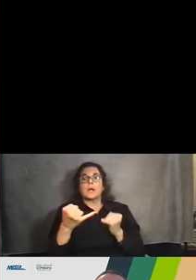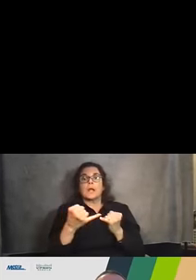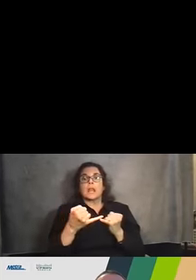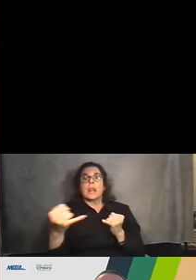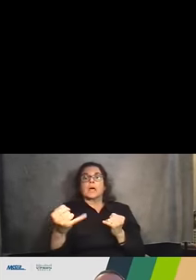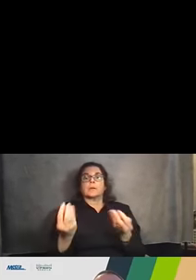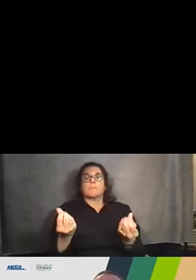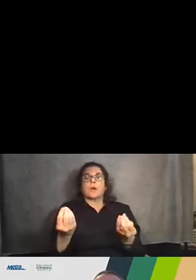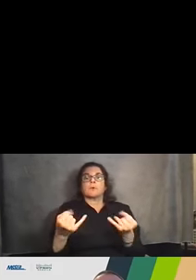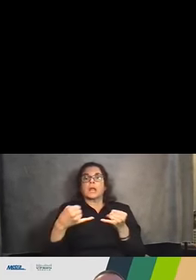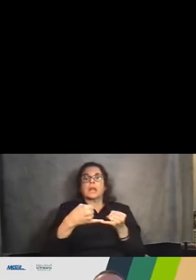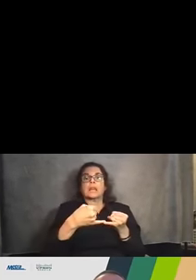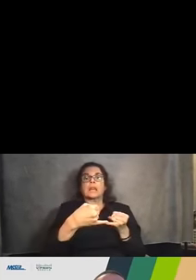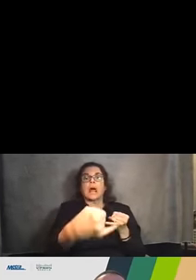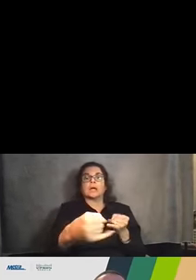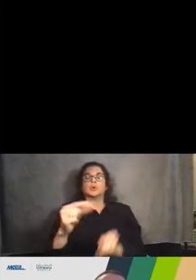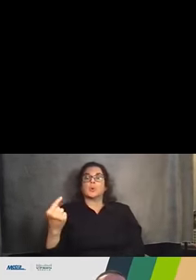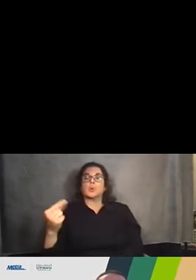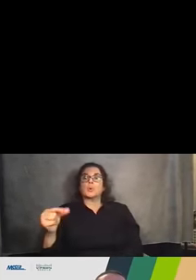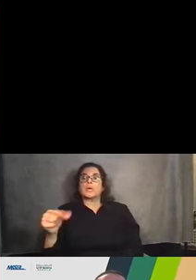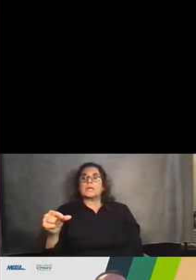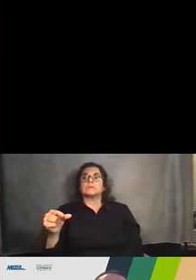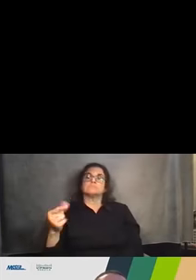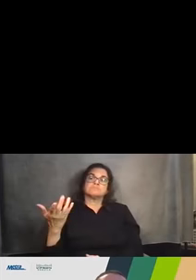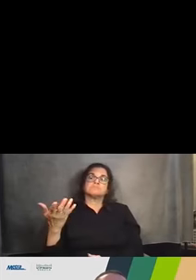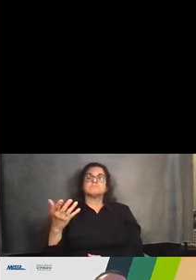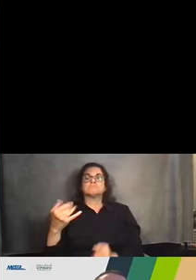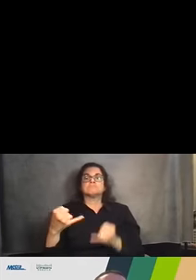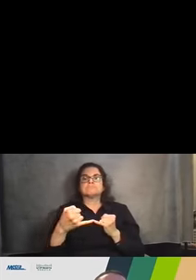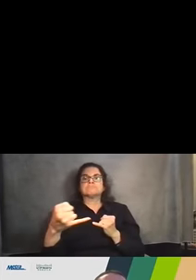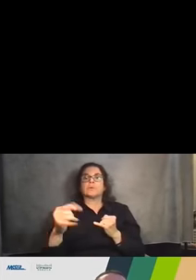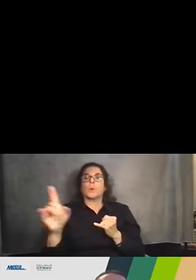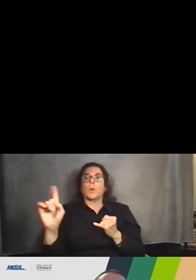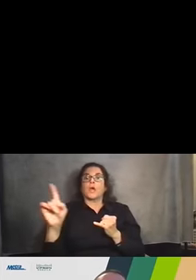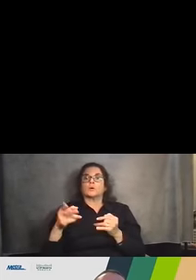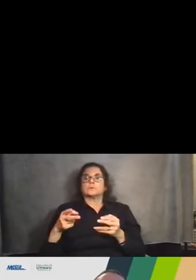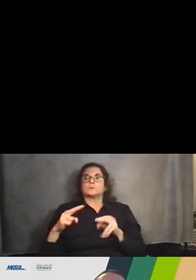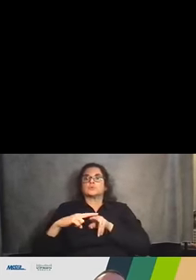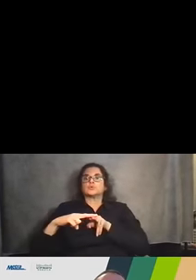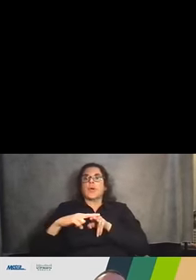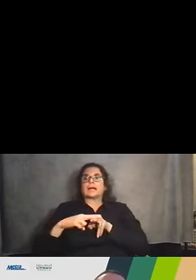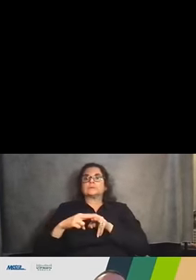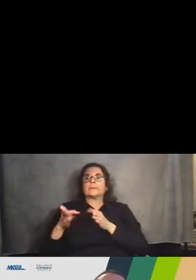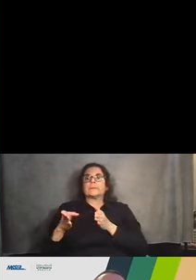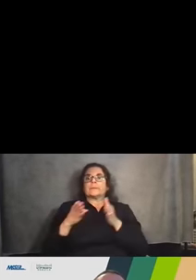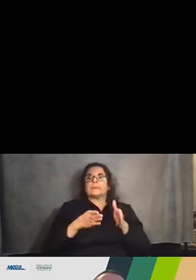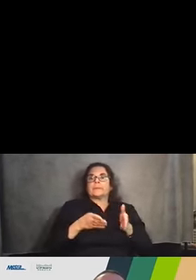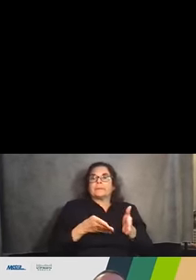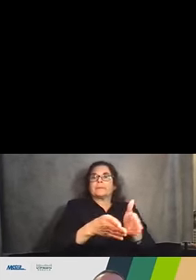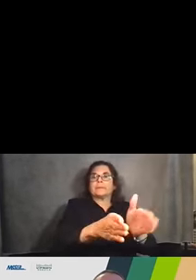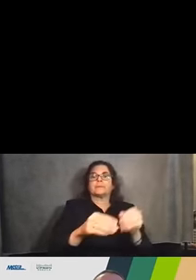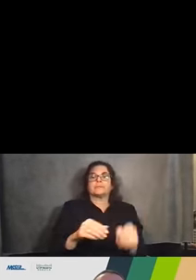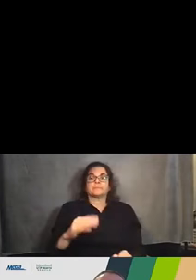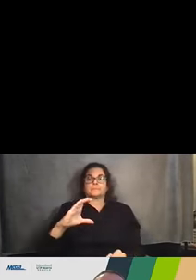and the green line is the approximate location of where tracks may be located. In the bottom photo we see the